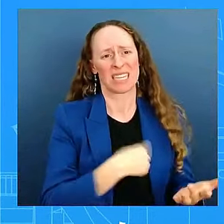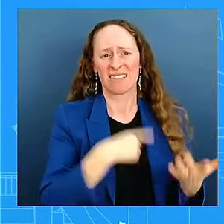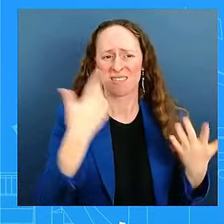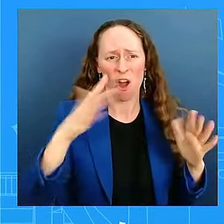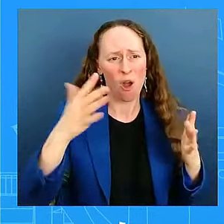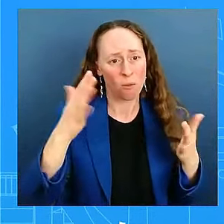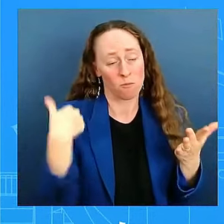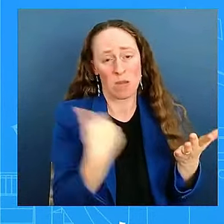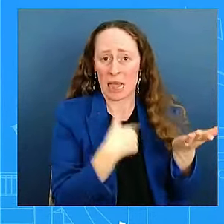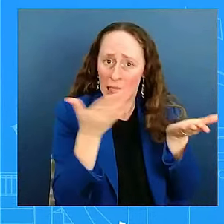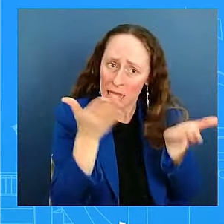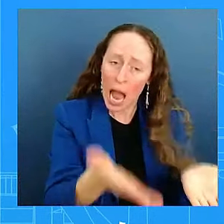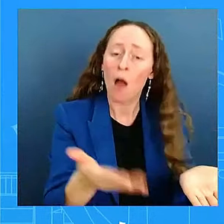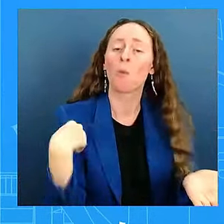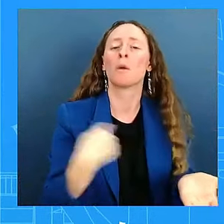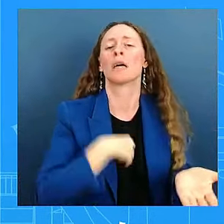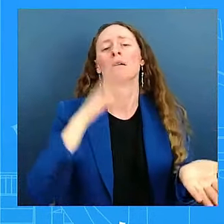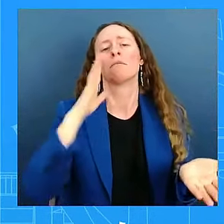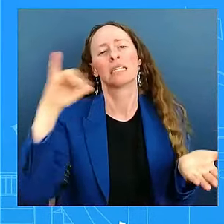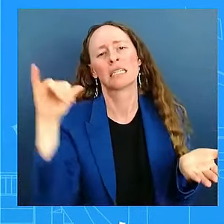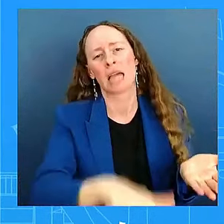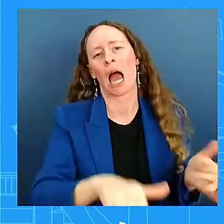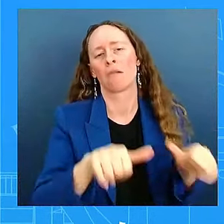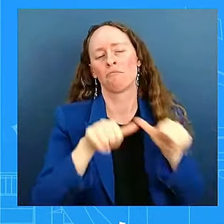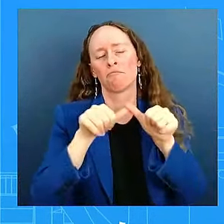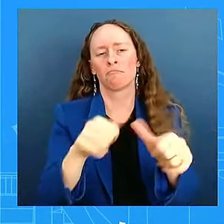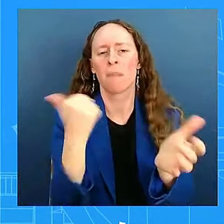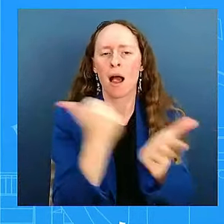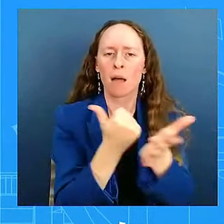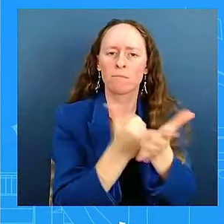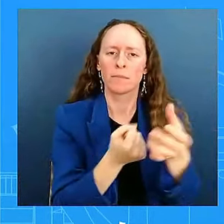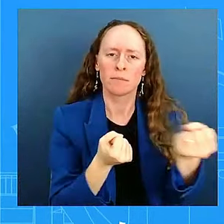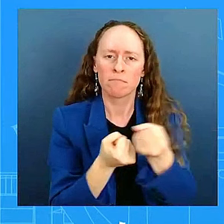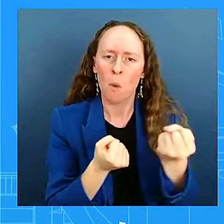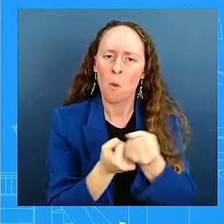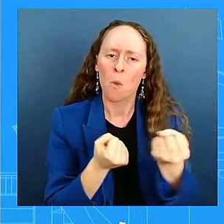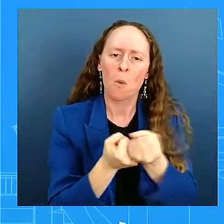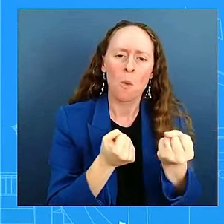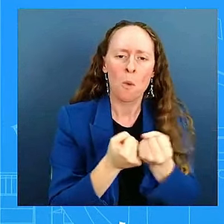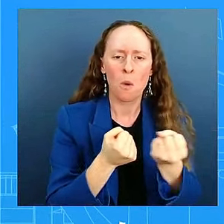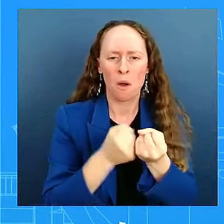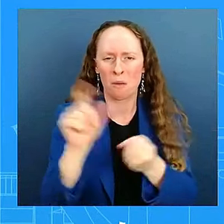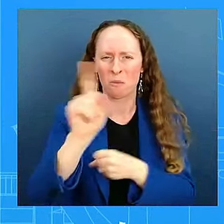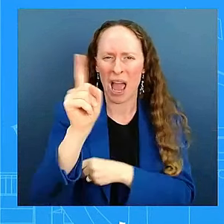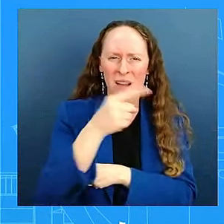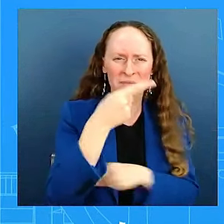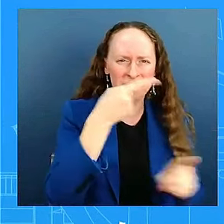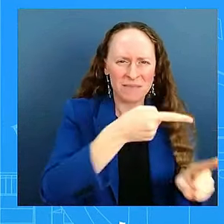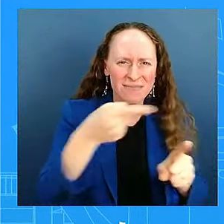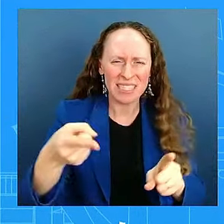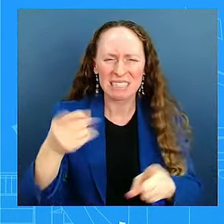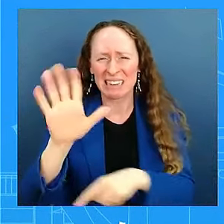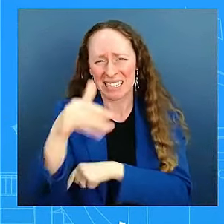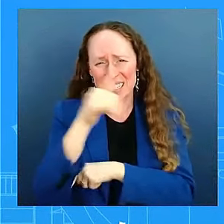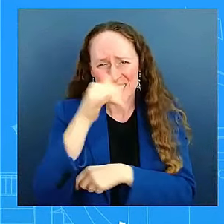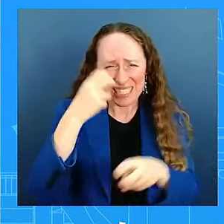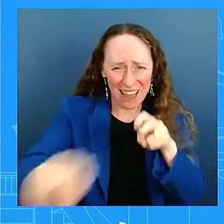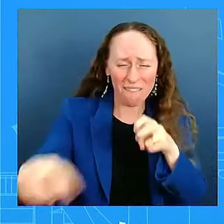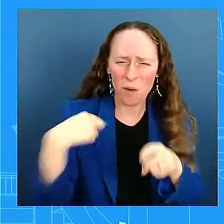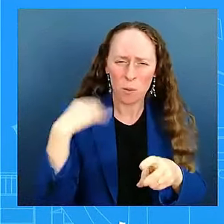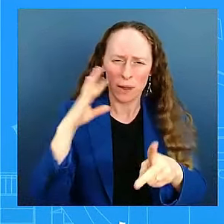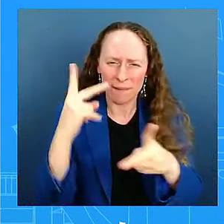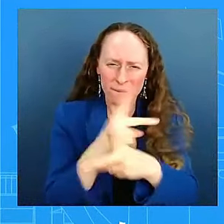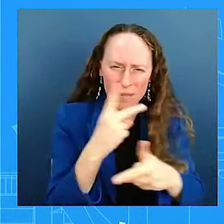most difficult to access locations. We are relentless in our